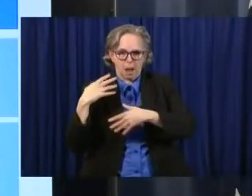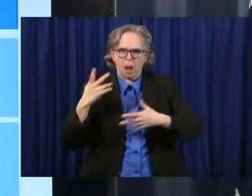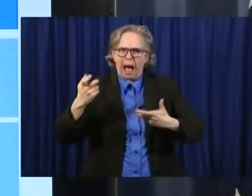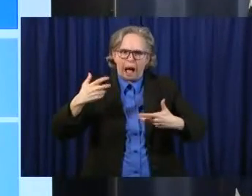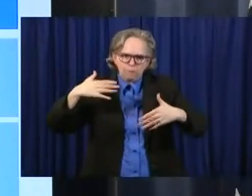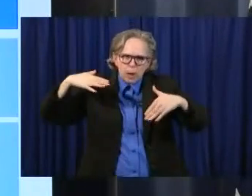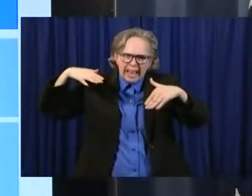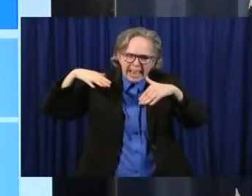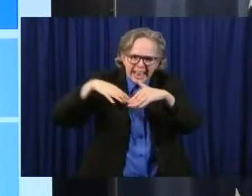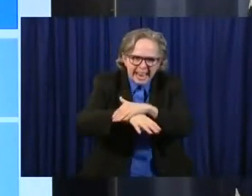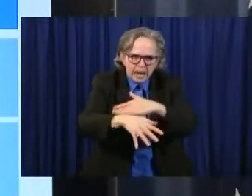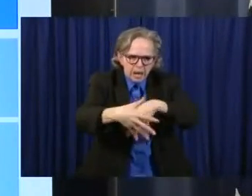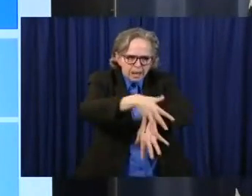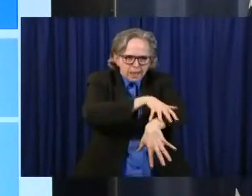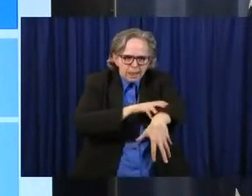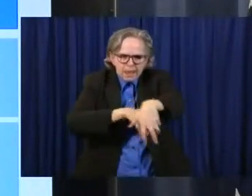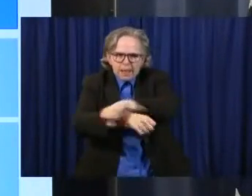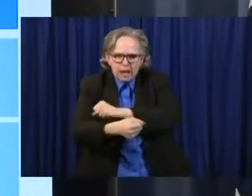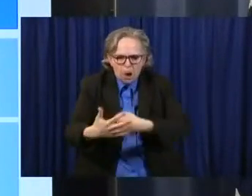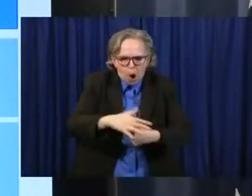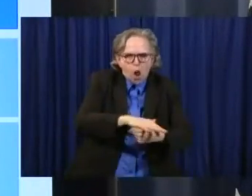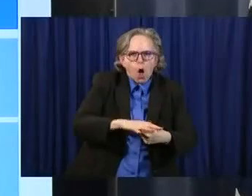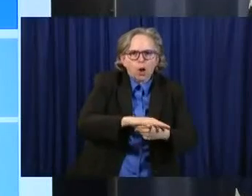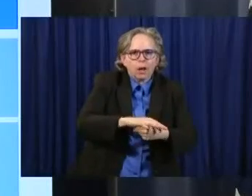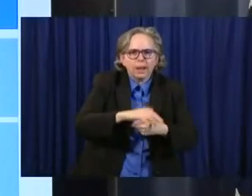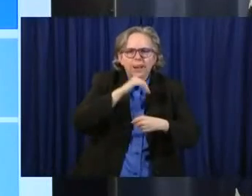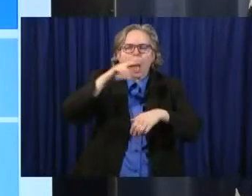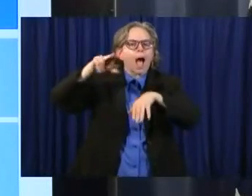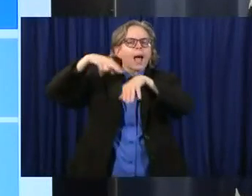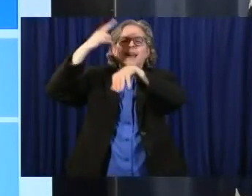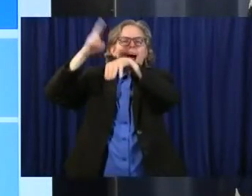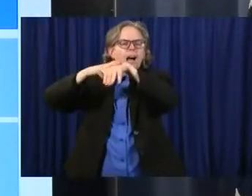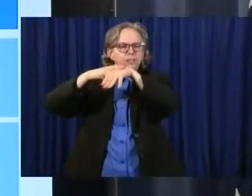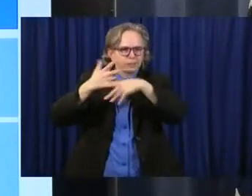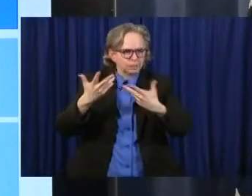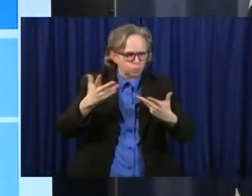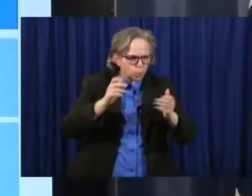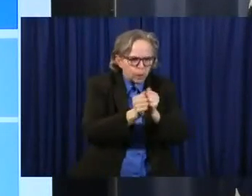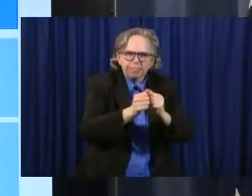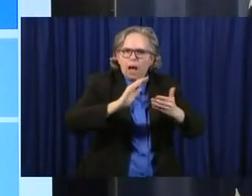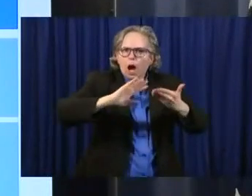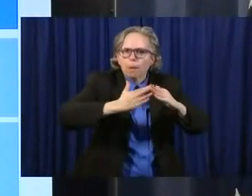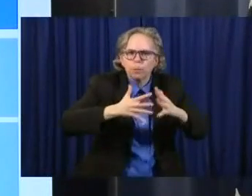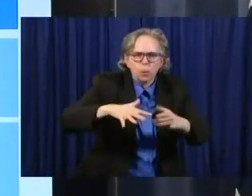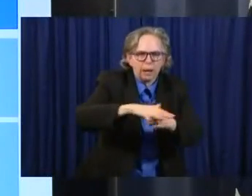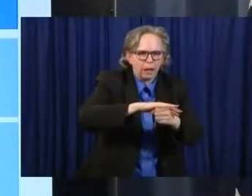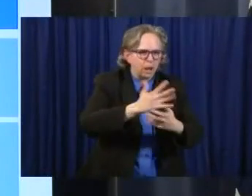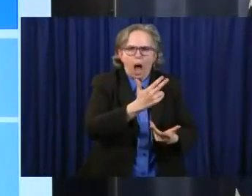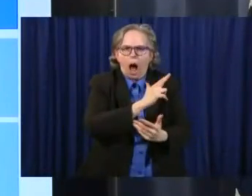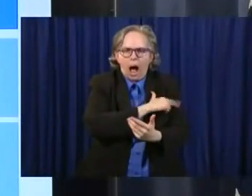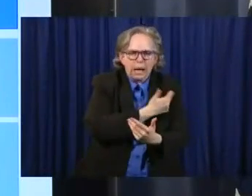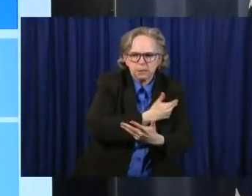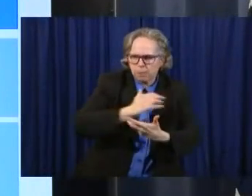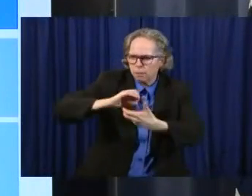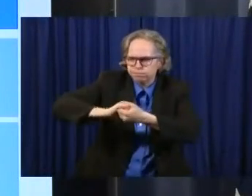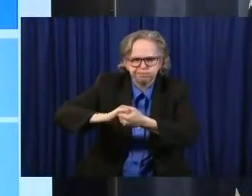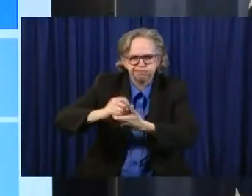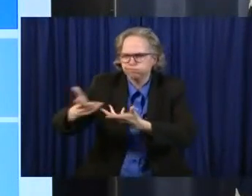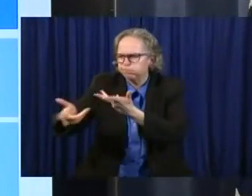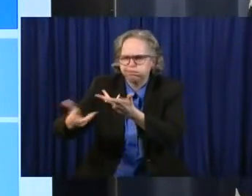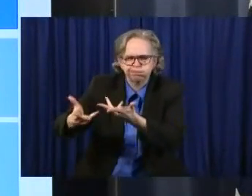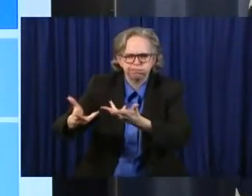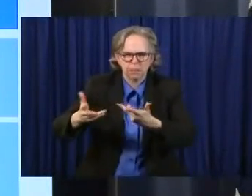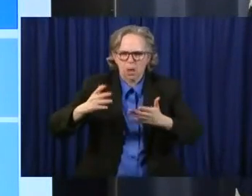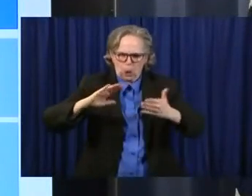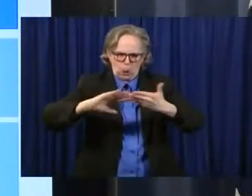the local level. It's really hand-in-hand with communities and hospitals and folks on the ground. Communities have to be able to